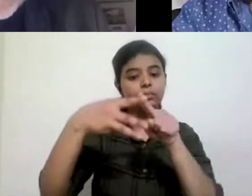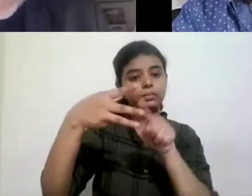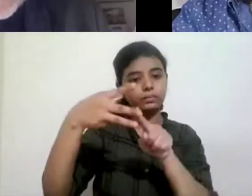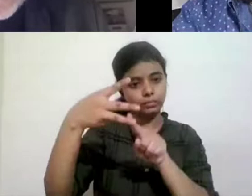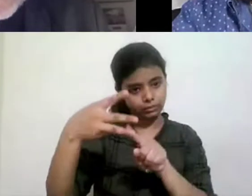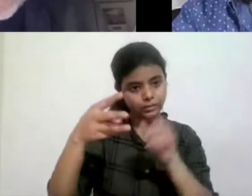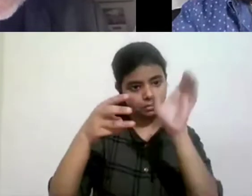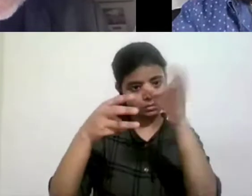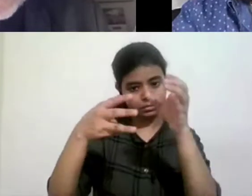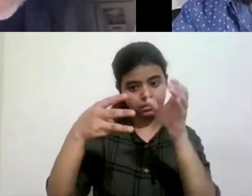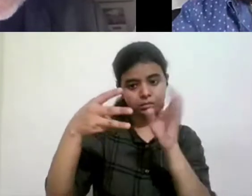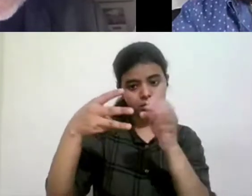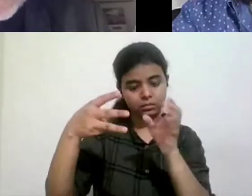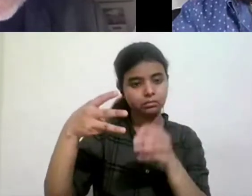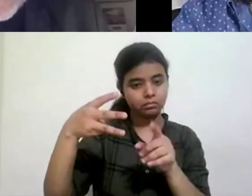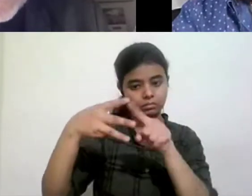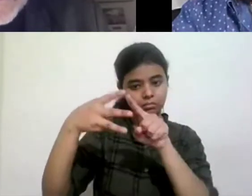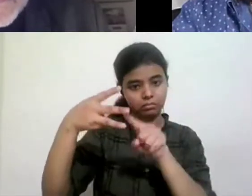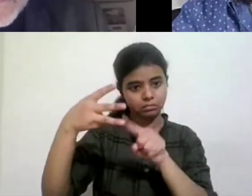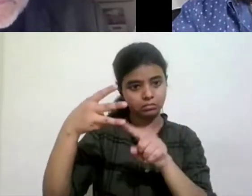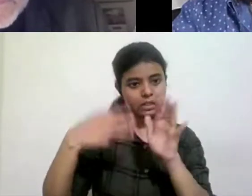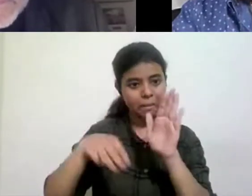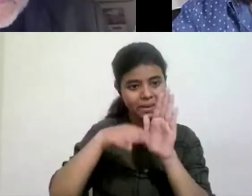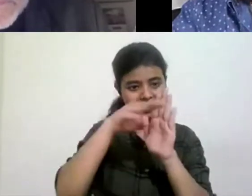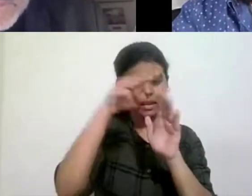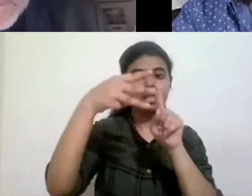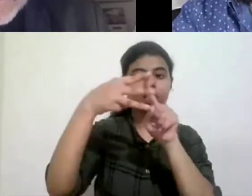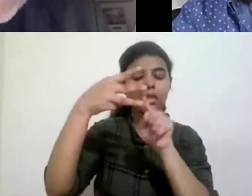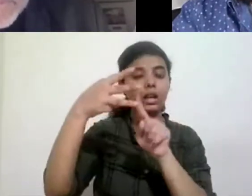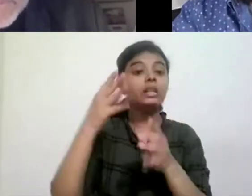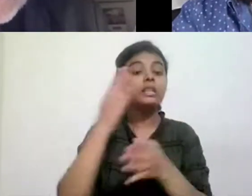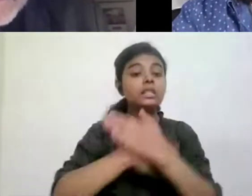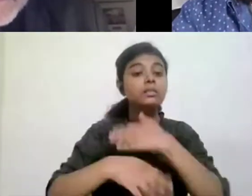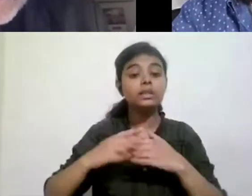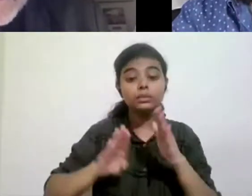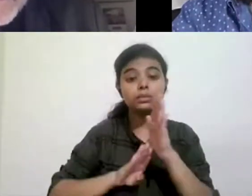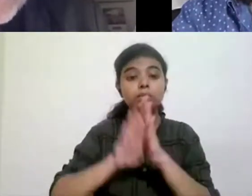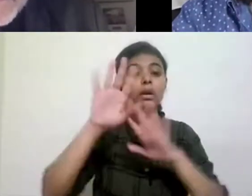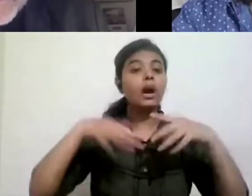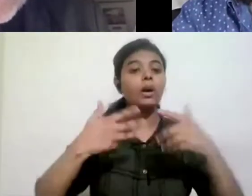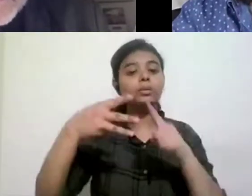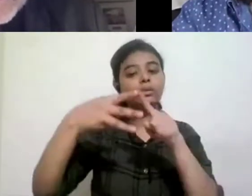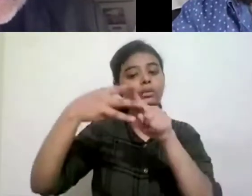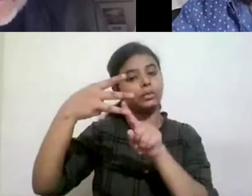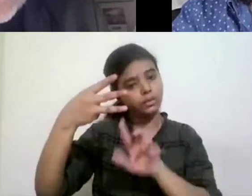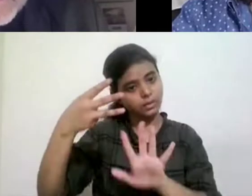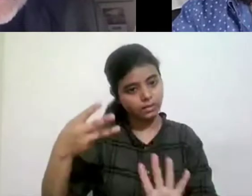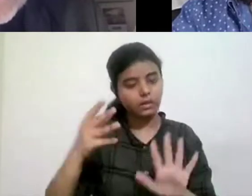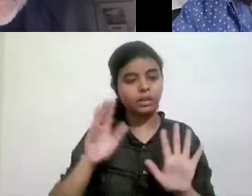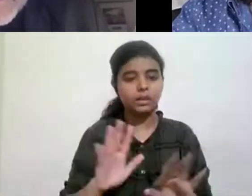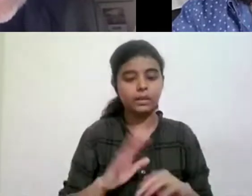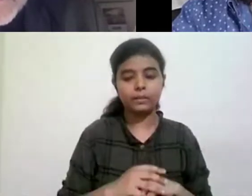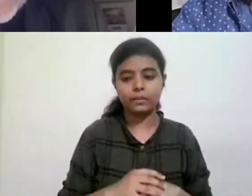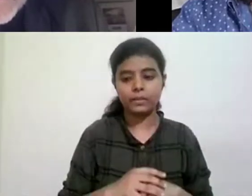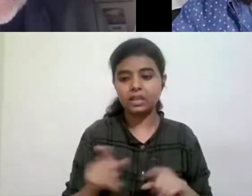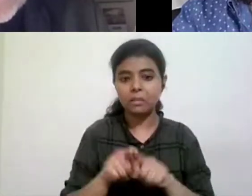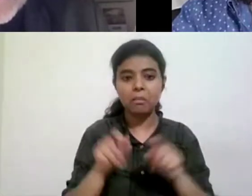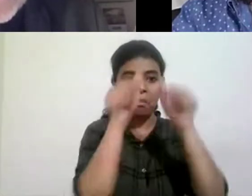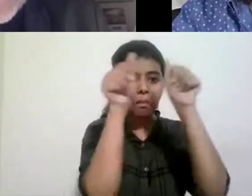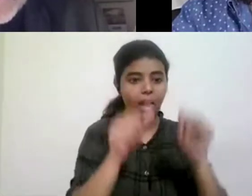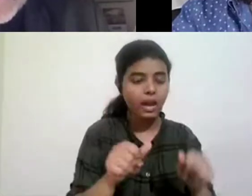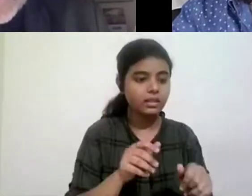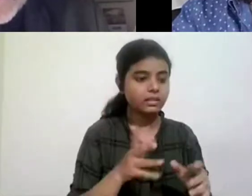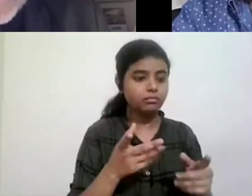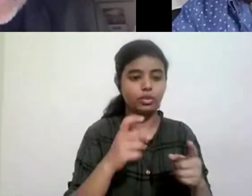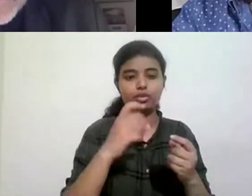uh, uh, of, uh, the, the way disability has evolved, you know, uh, which goes with the, almost all the models, like